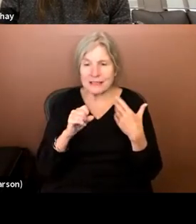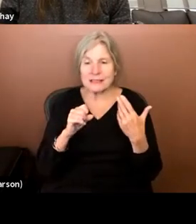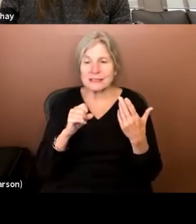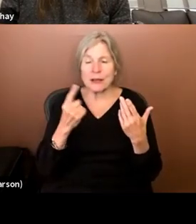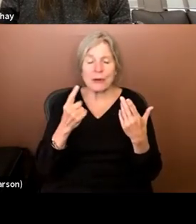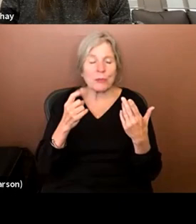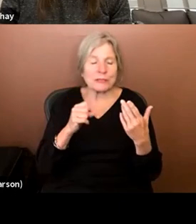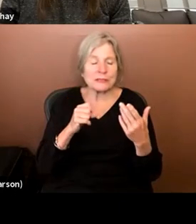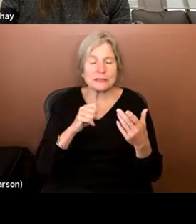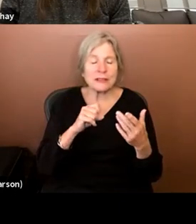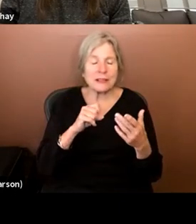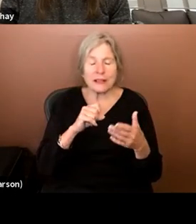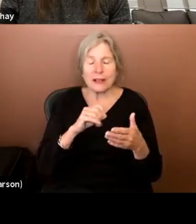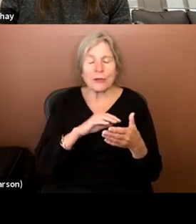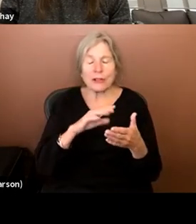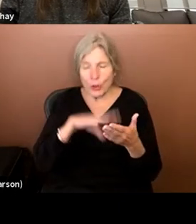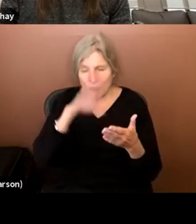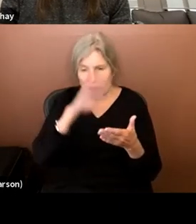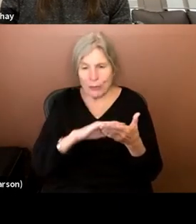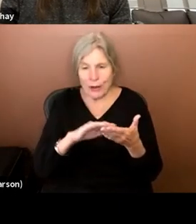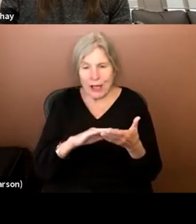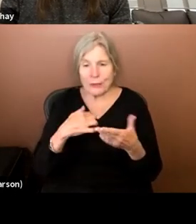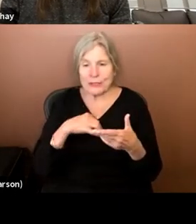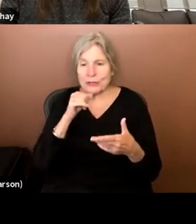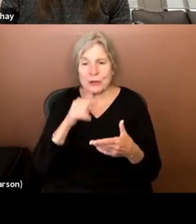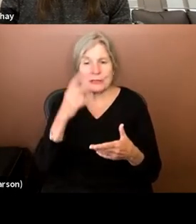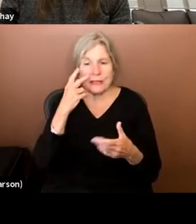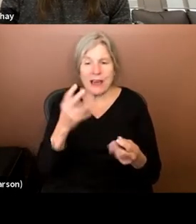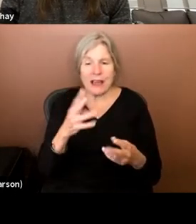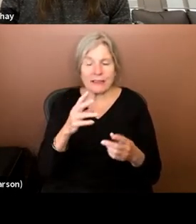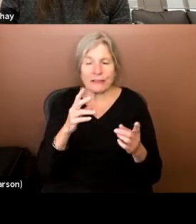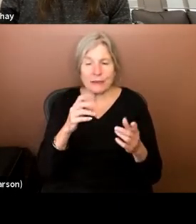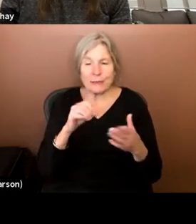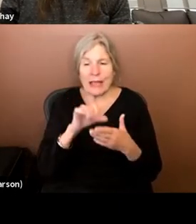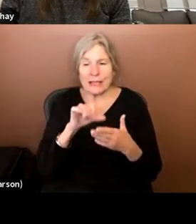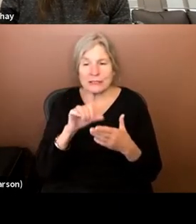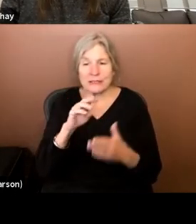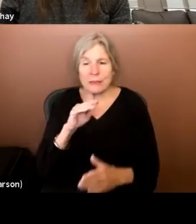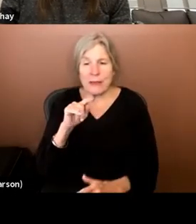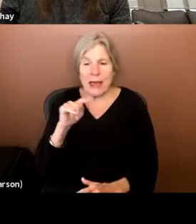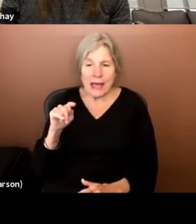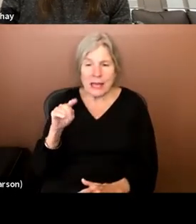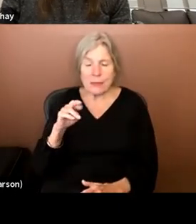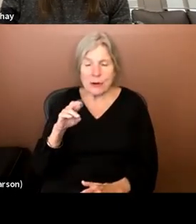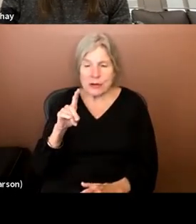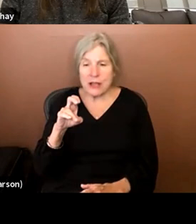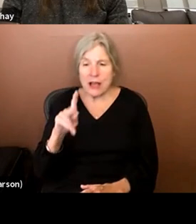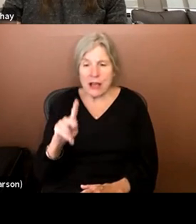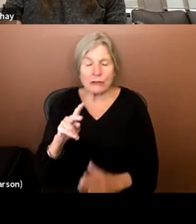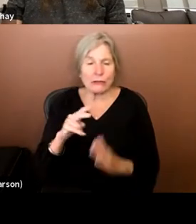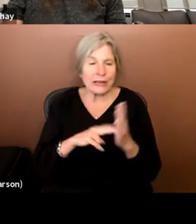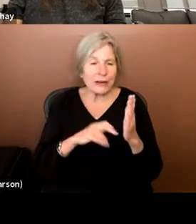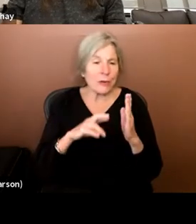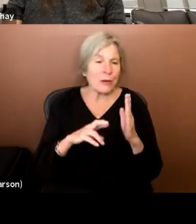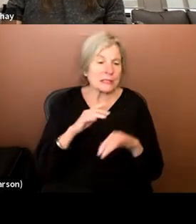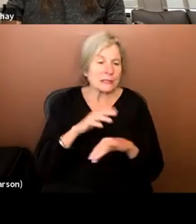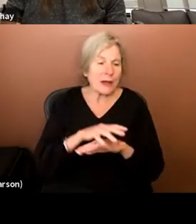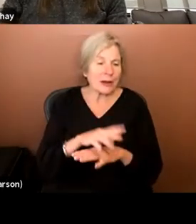or engaging with braille. Like we just don't see a lot of like pages of Matt Murdock reading or Spider-Man reading